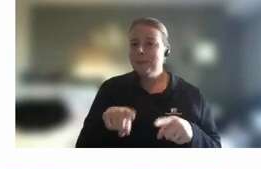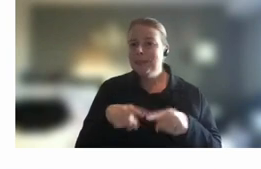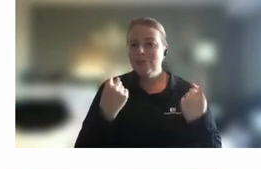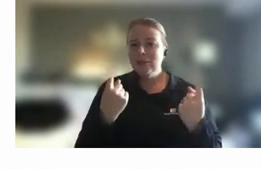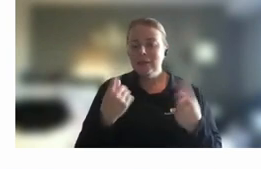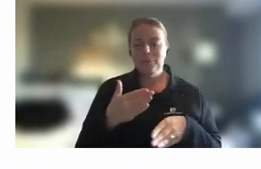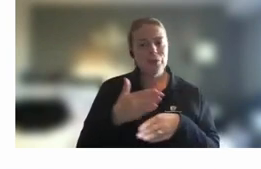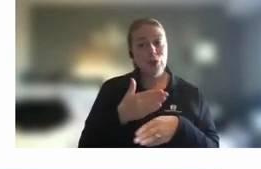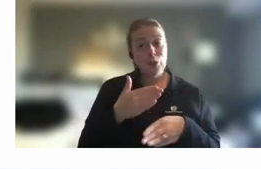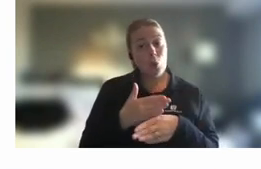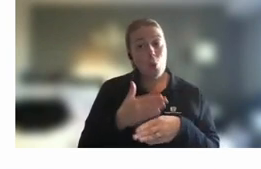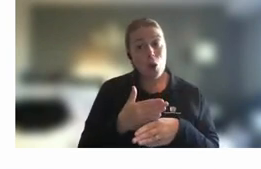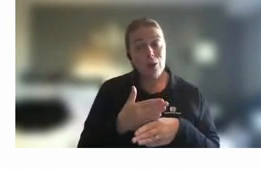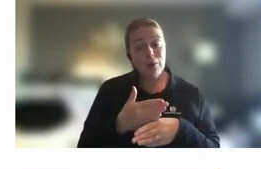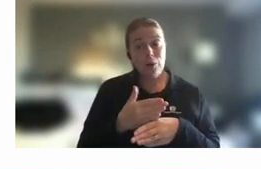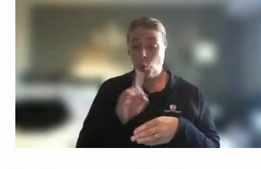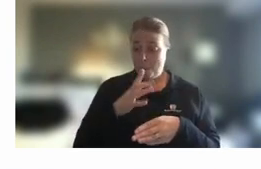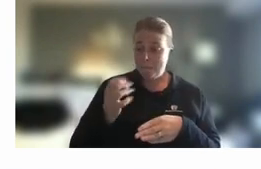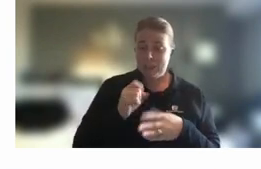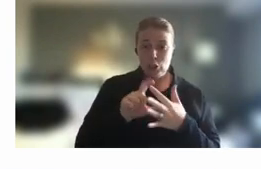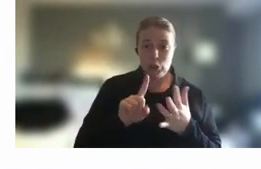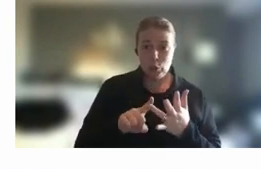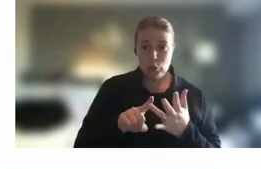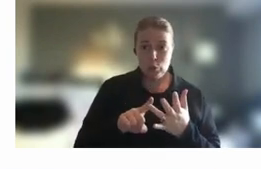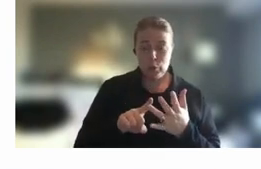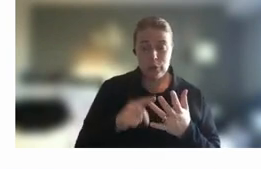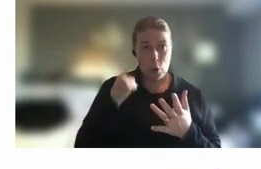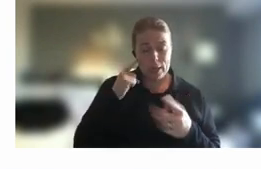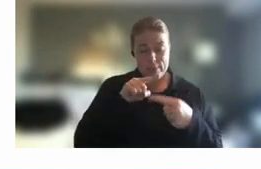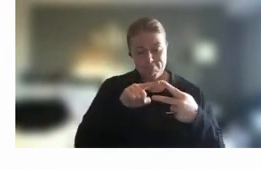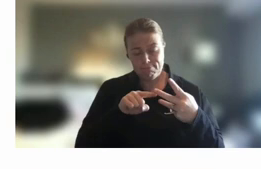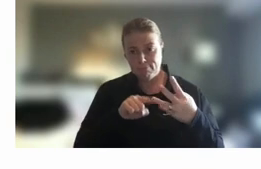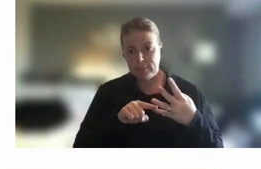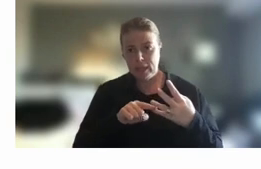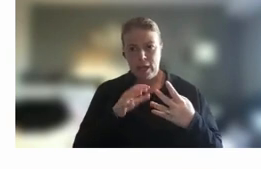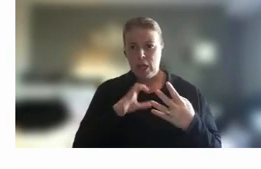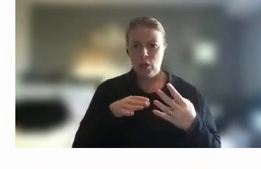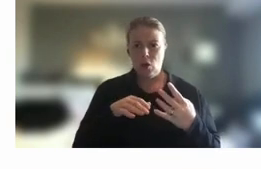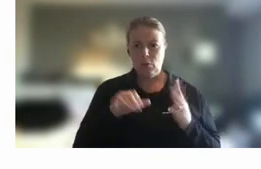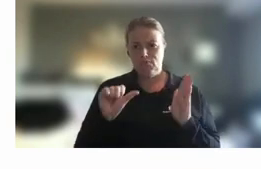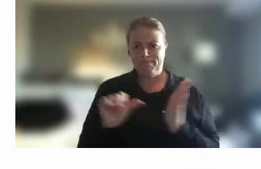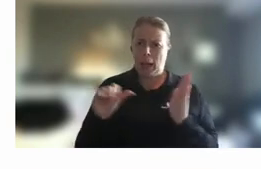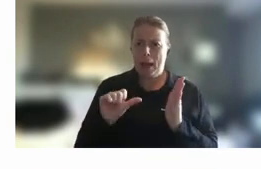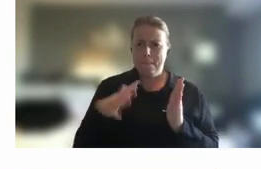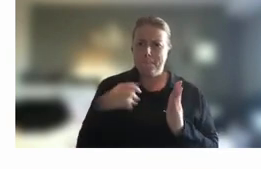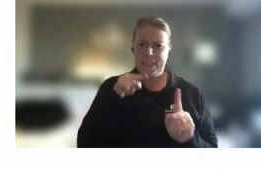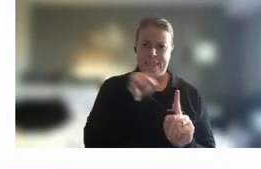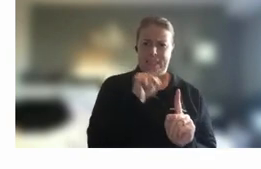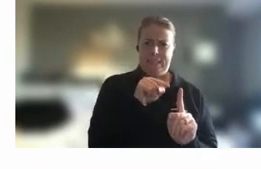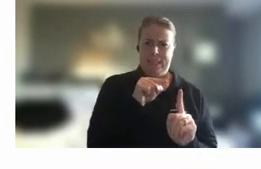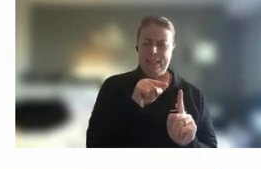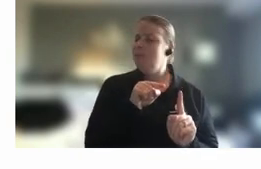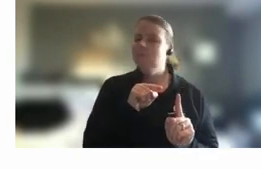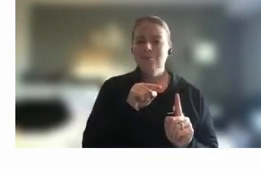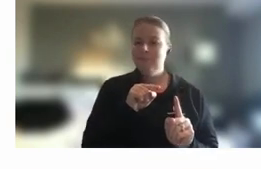to be done so taking all those things to into account and rather than having hard and fast rules how might we type conversation is the place